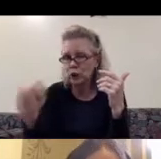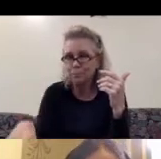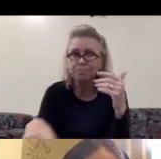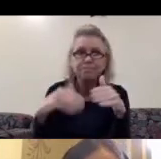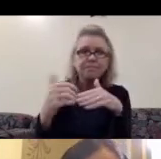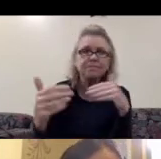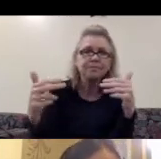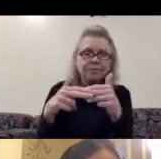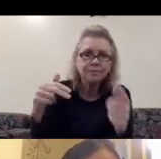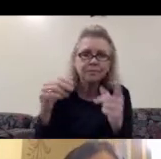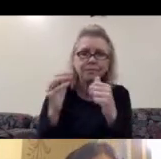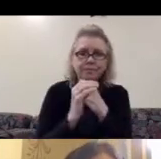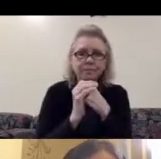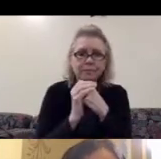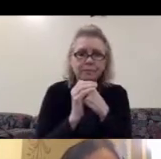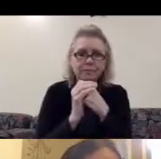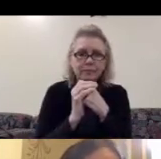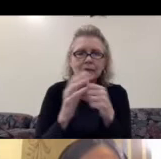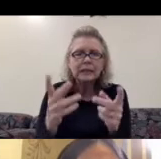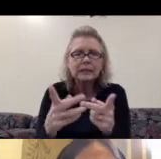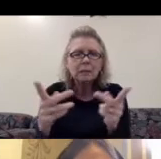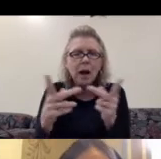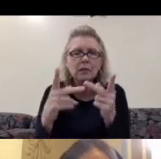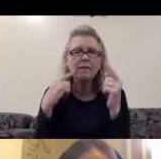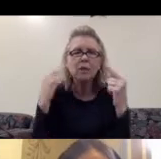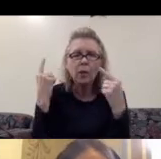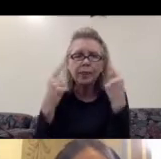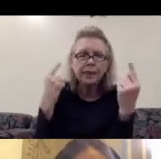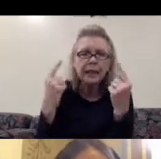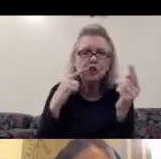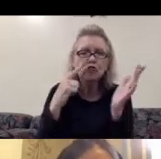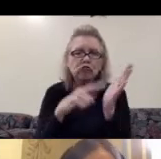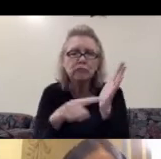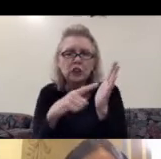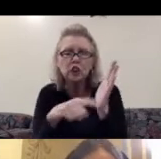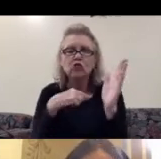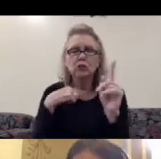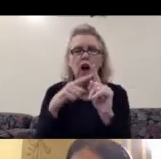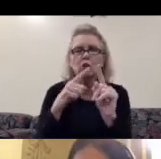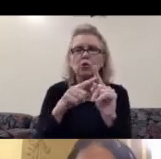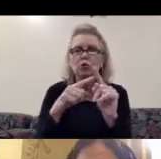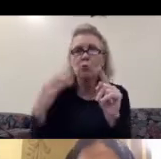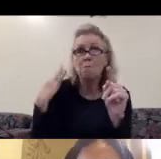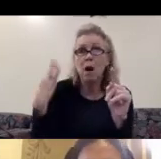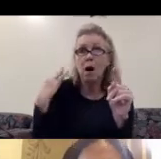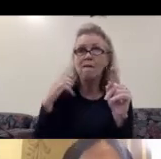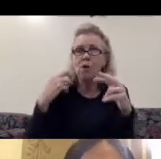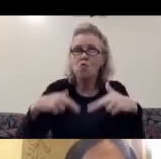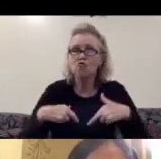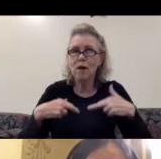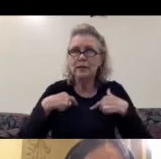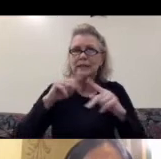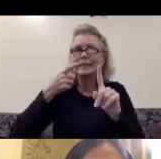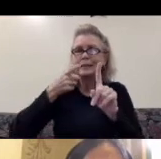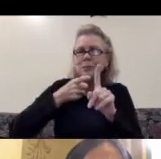Archives are a space for thinking and researching. And I started applying for residences specifically for